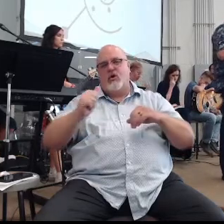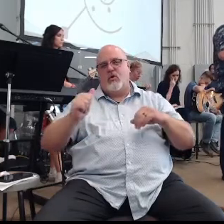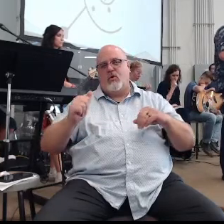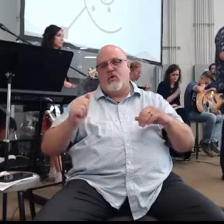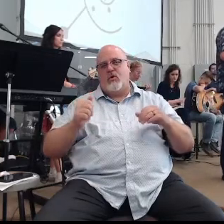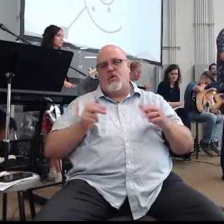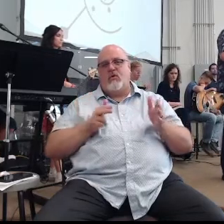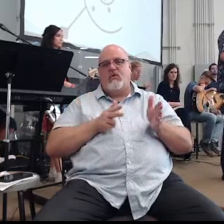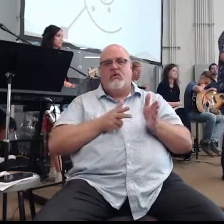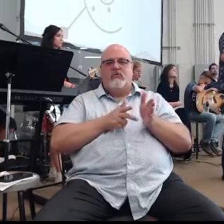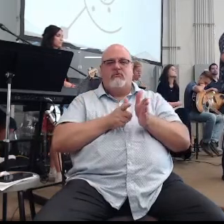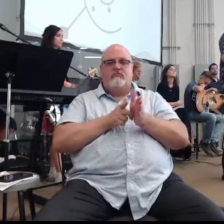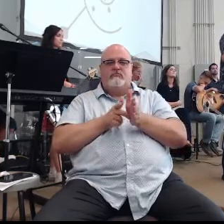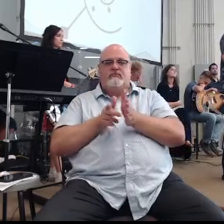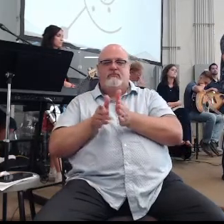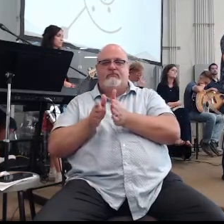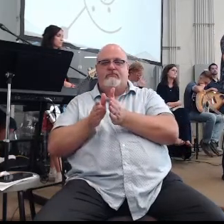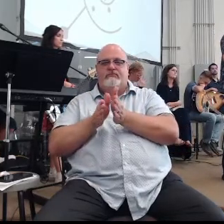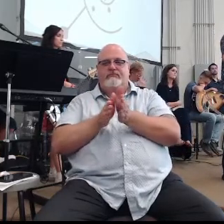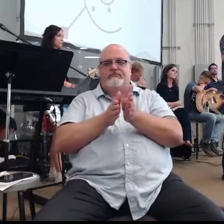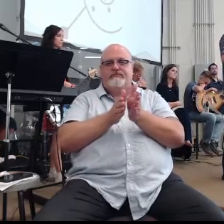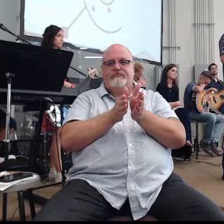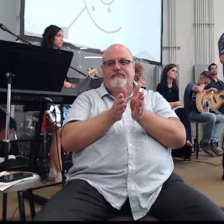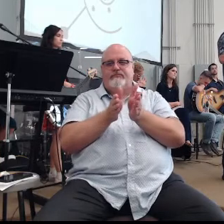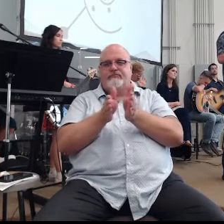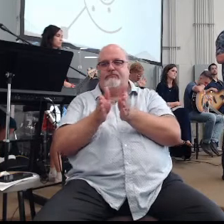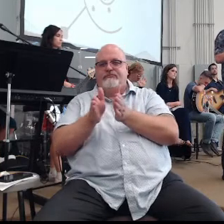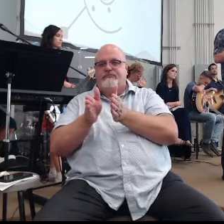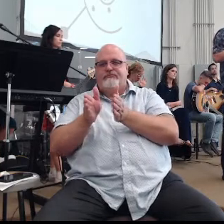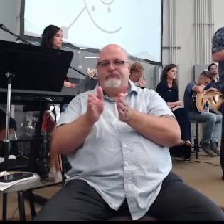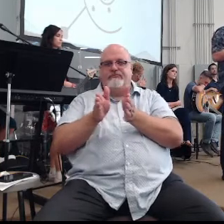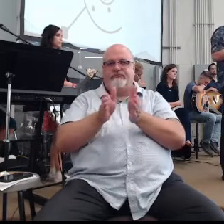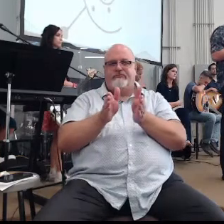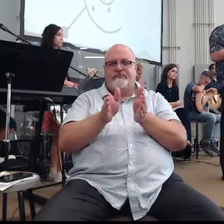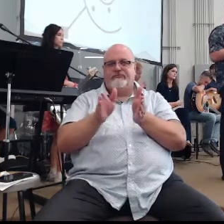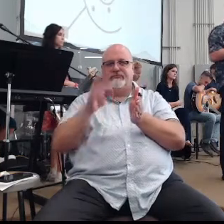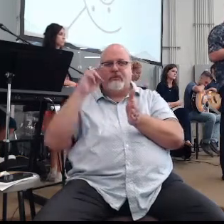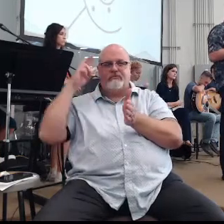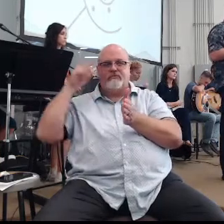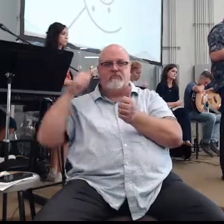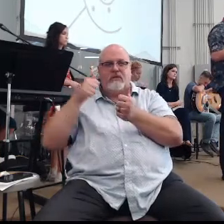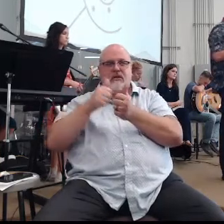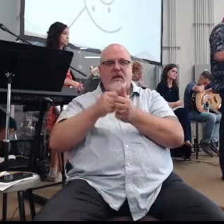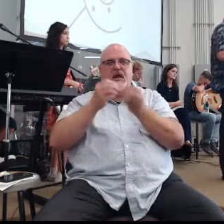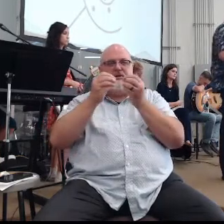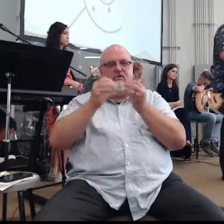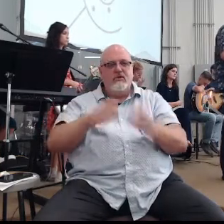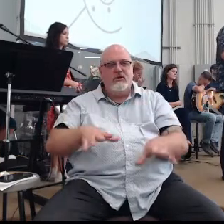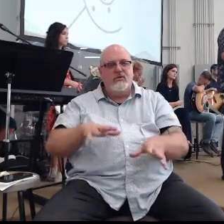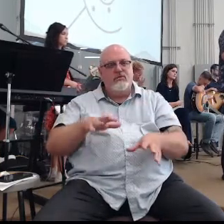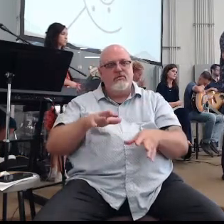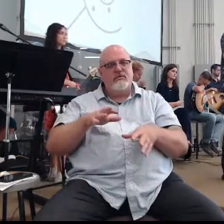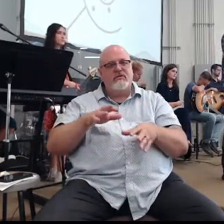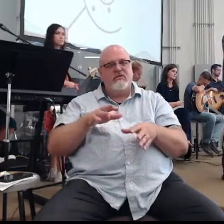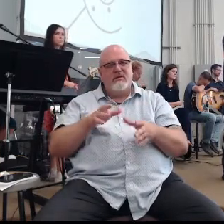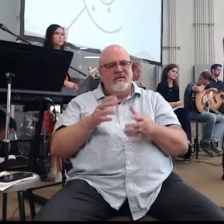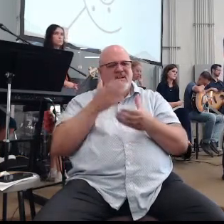due to a loss of interest or a loss of purpose and even trying to continue our growth.